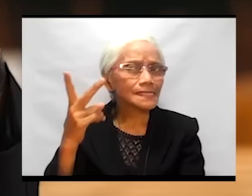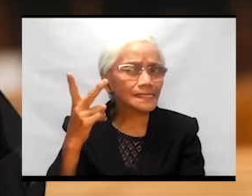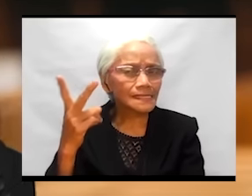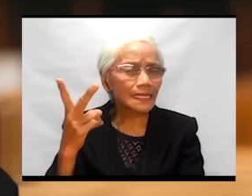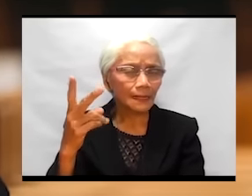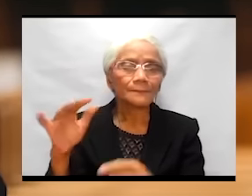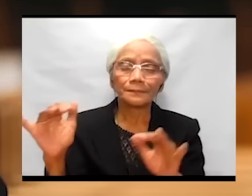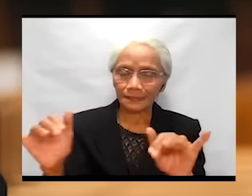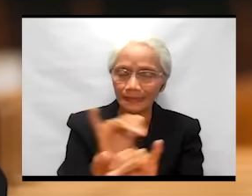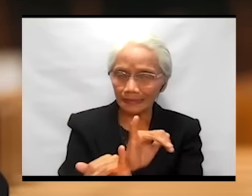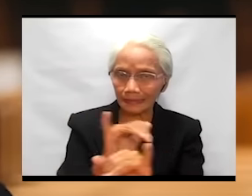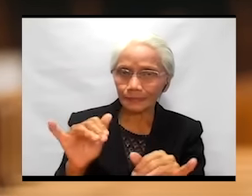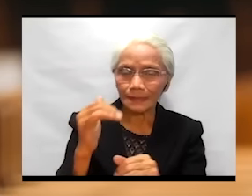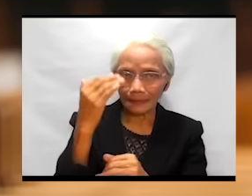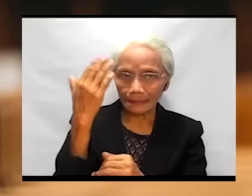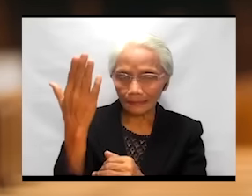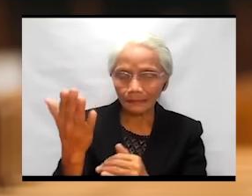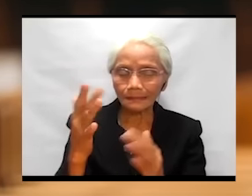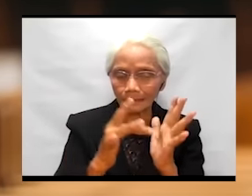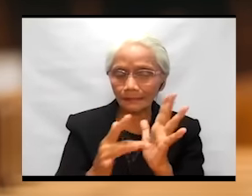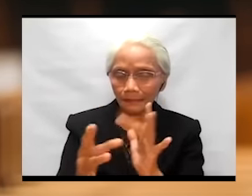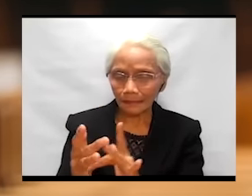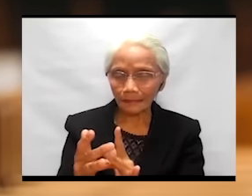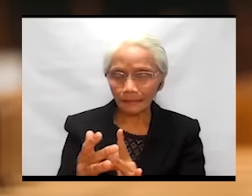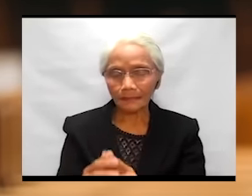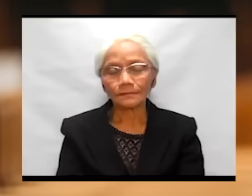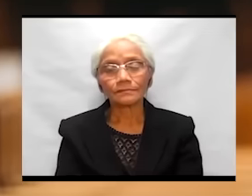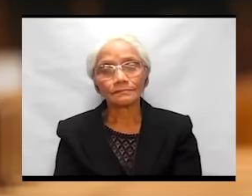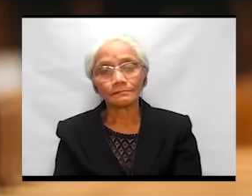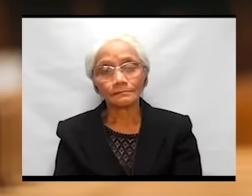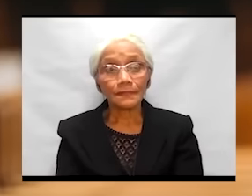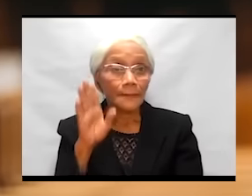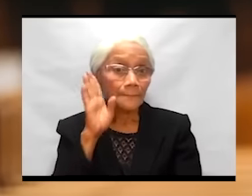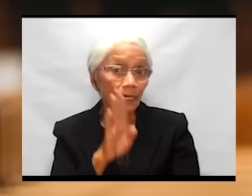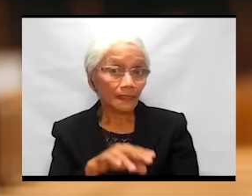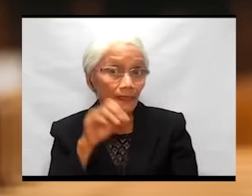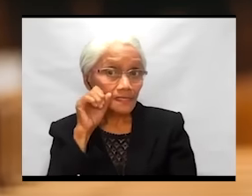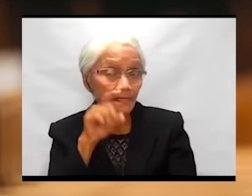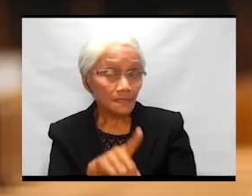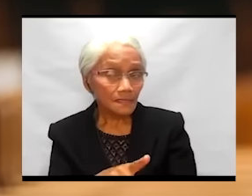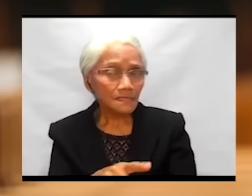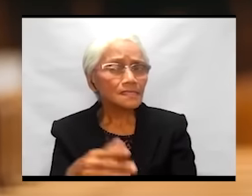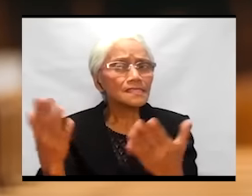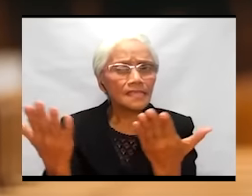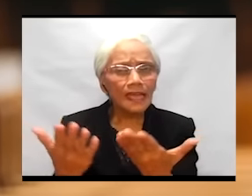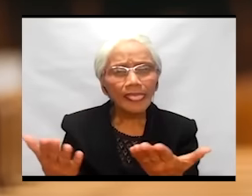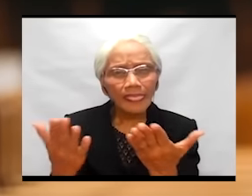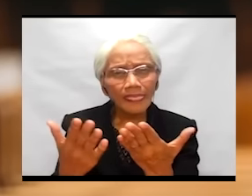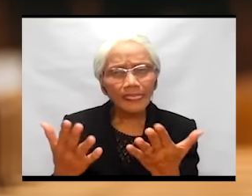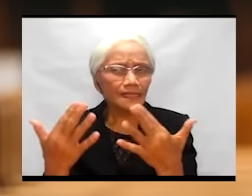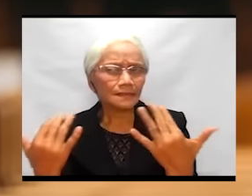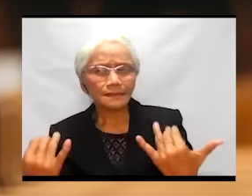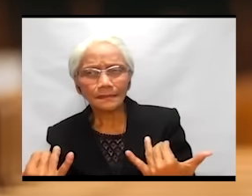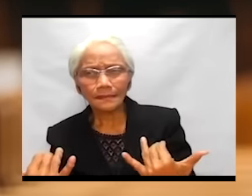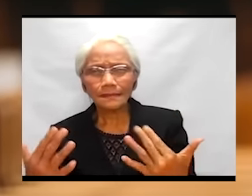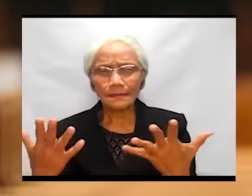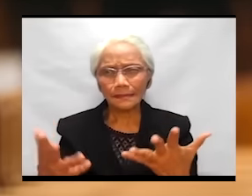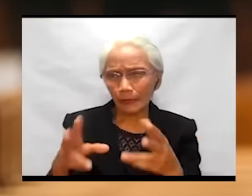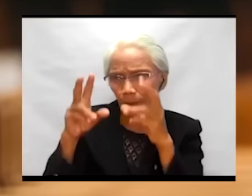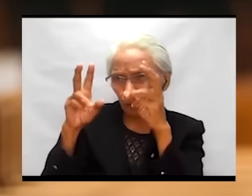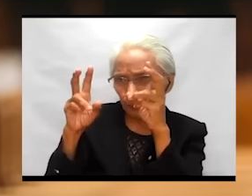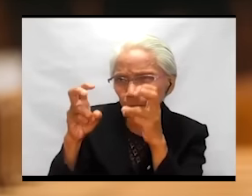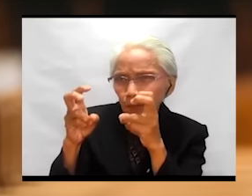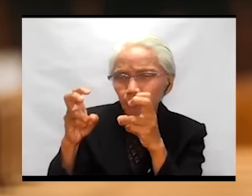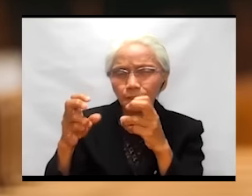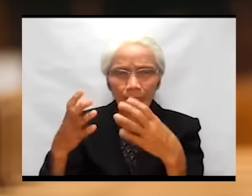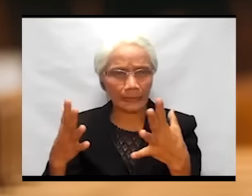see him as he is. My dear brothers and sisters, this is a crucial, crucial